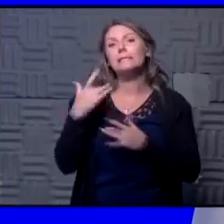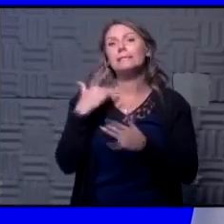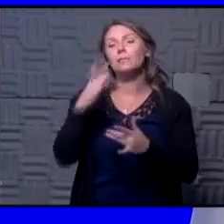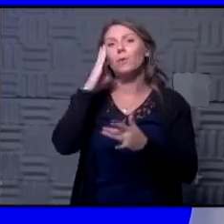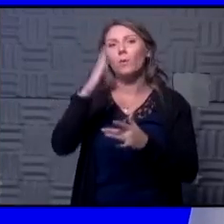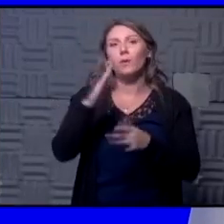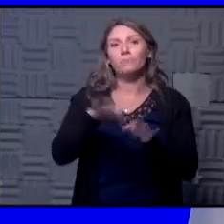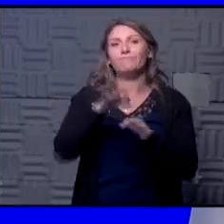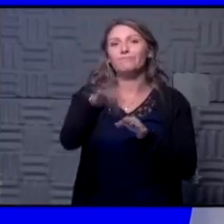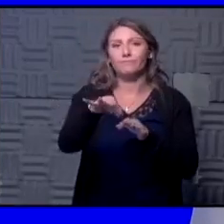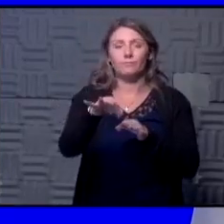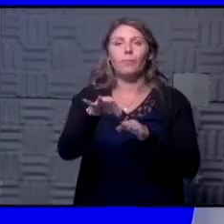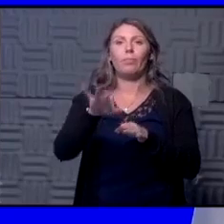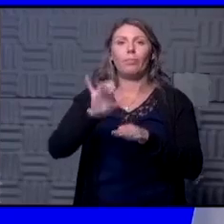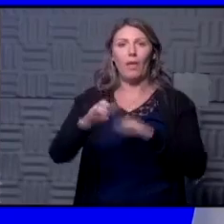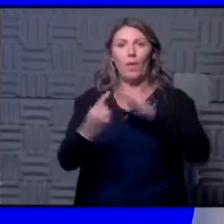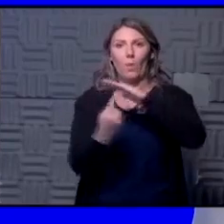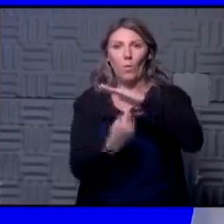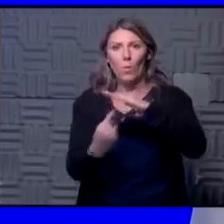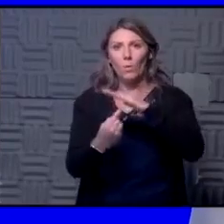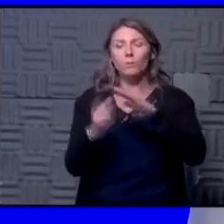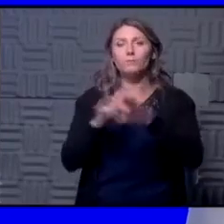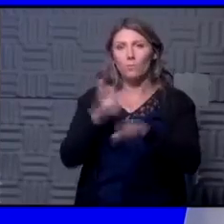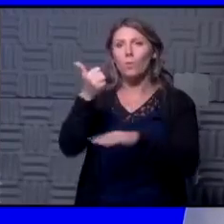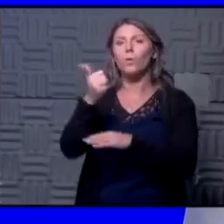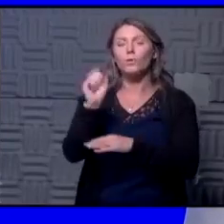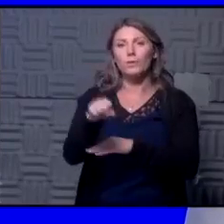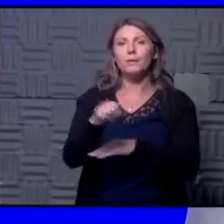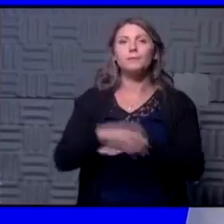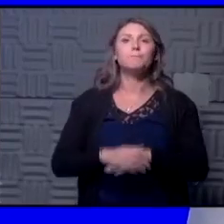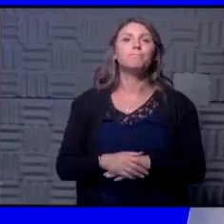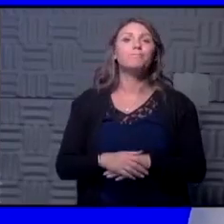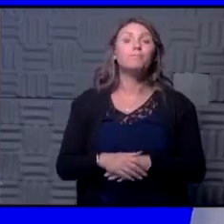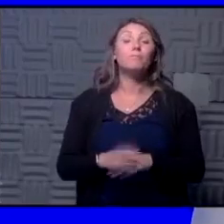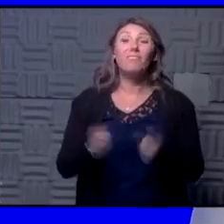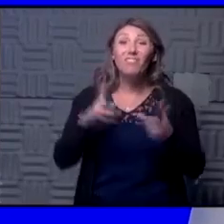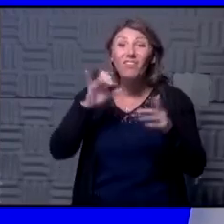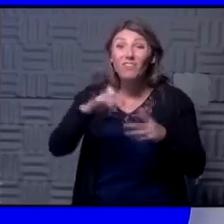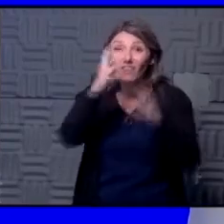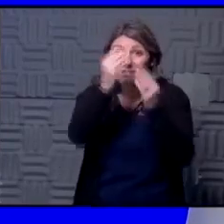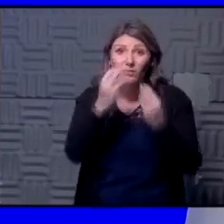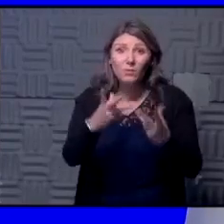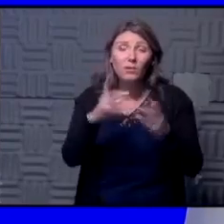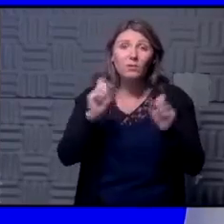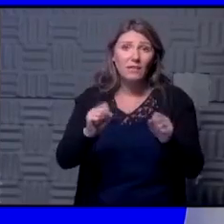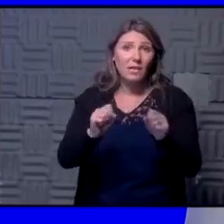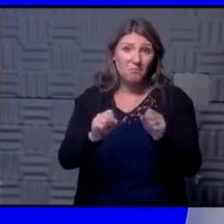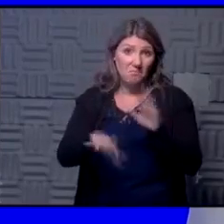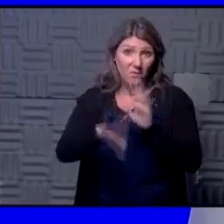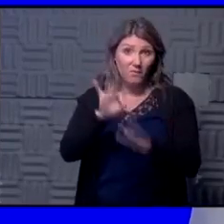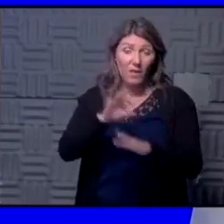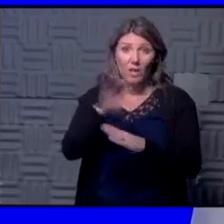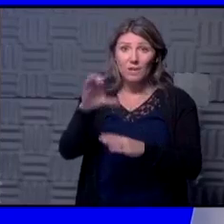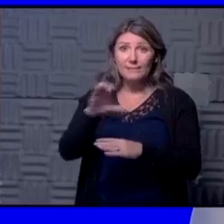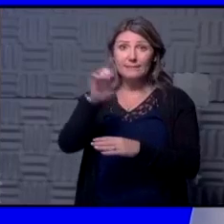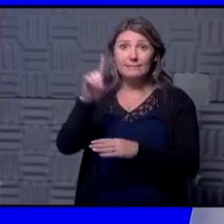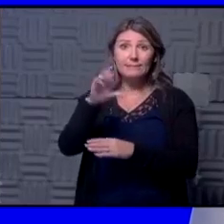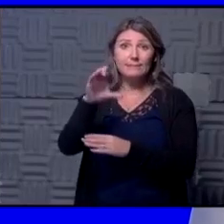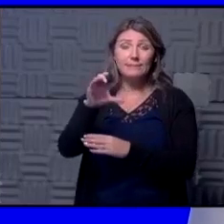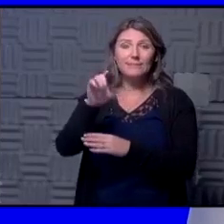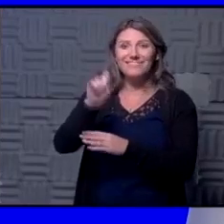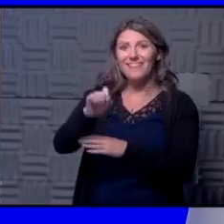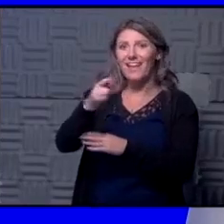uh the quarantine longer you're exactly right a lot of this information can be found on the cdc.gov